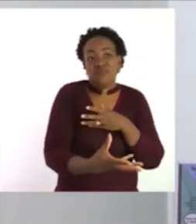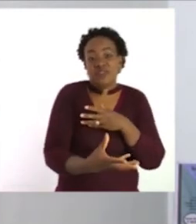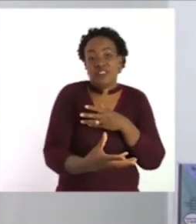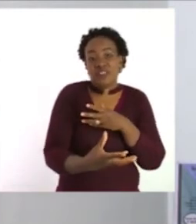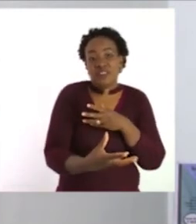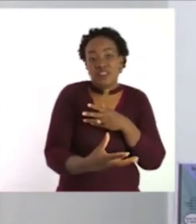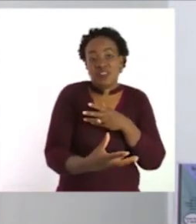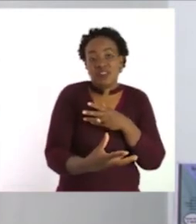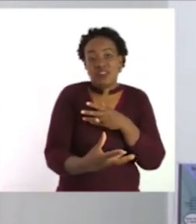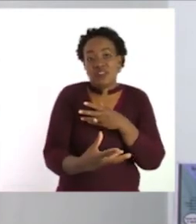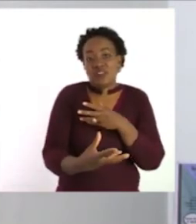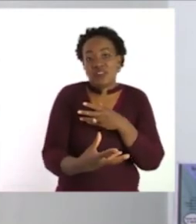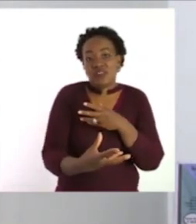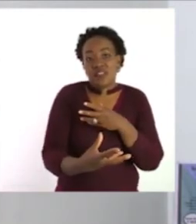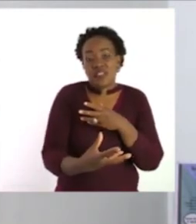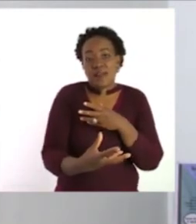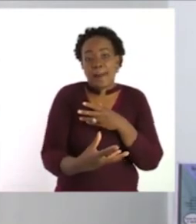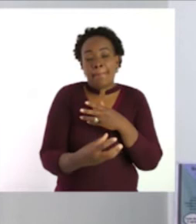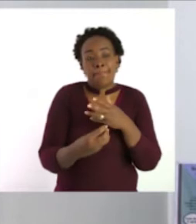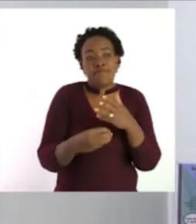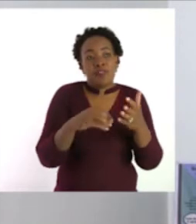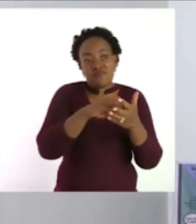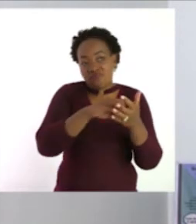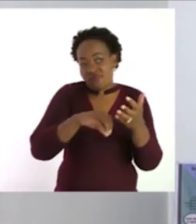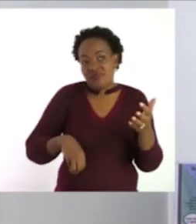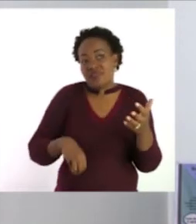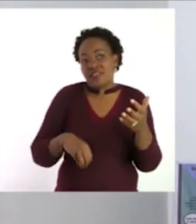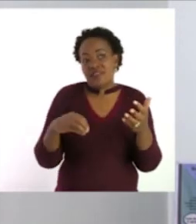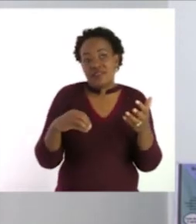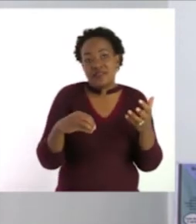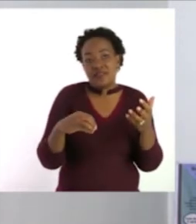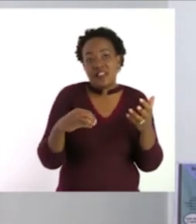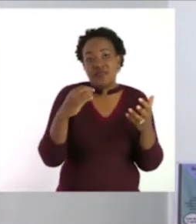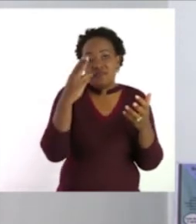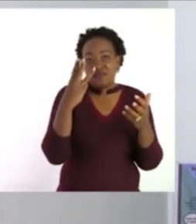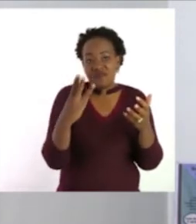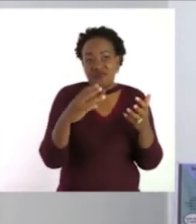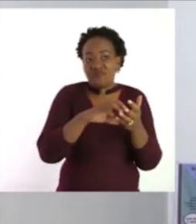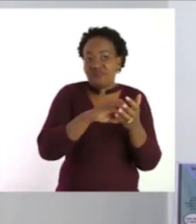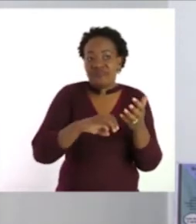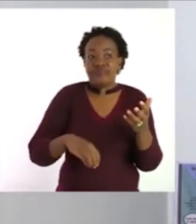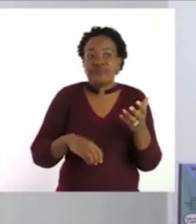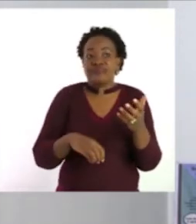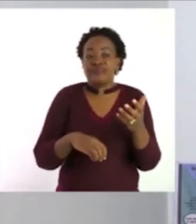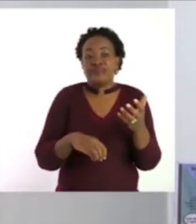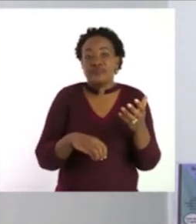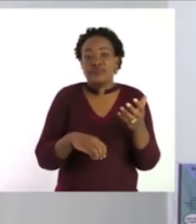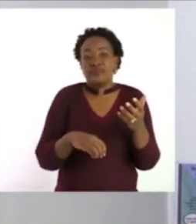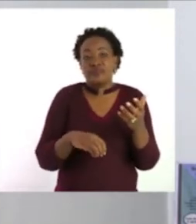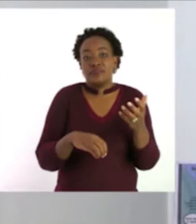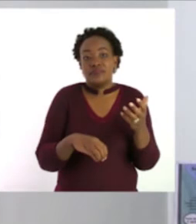Or loses. The player has three points taken away.